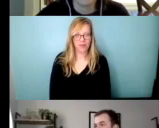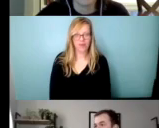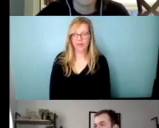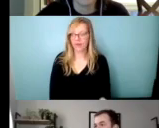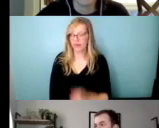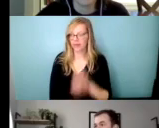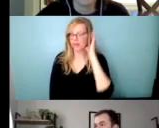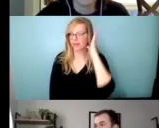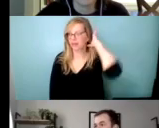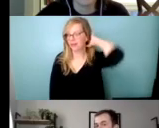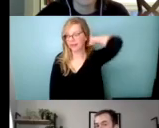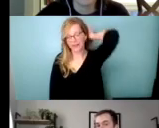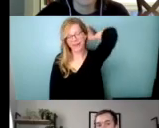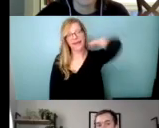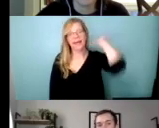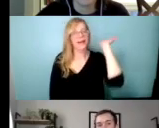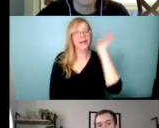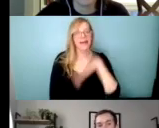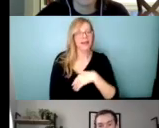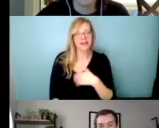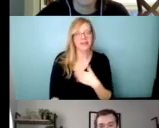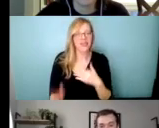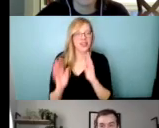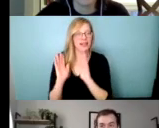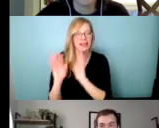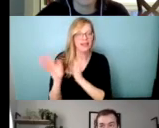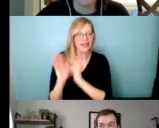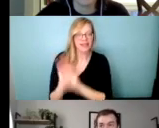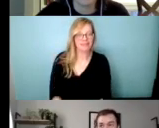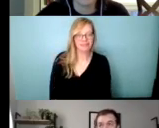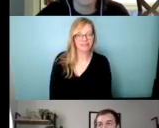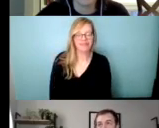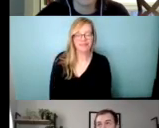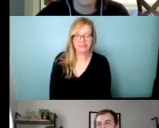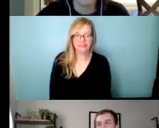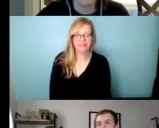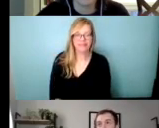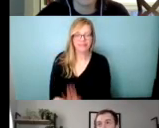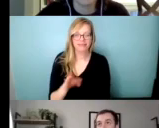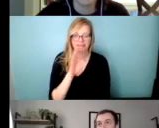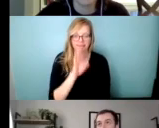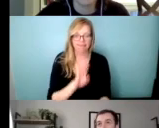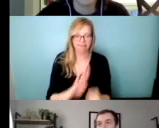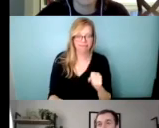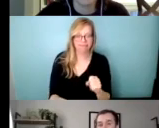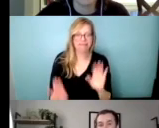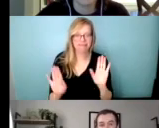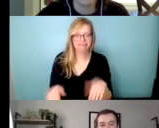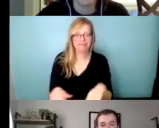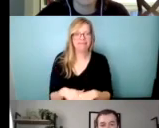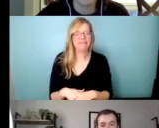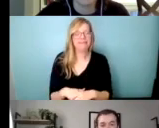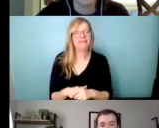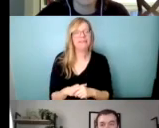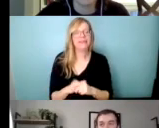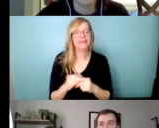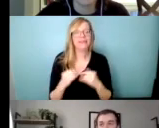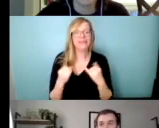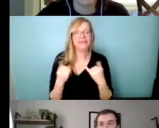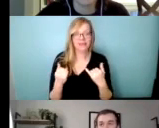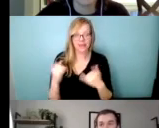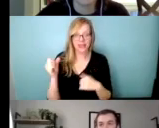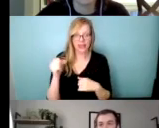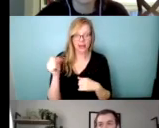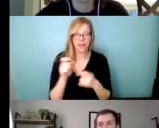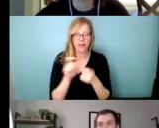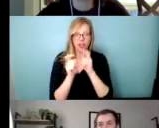oh man. Okay. I'm just going to leave it up there like that. That'll work just fine. Um, so yeah, we change